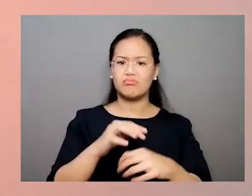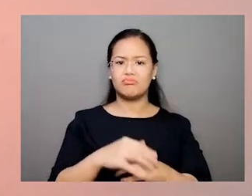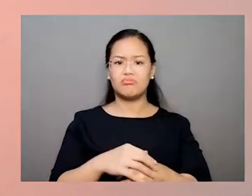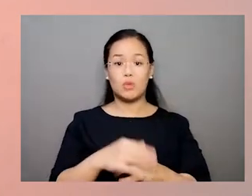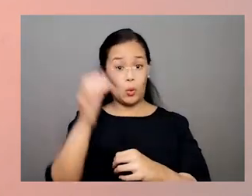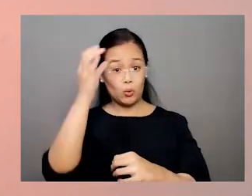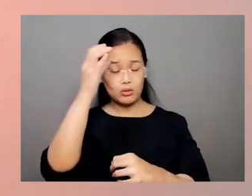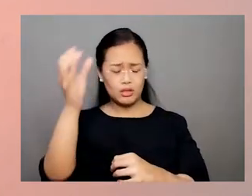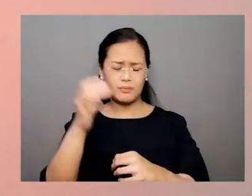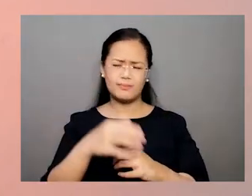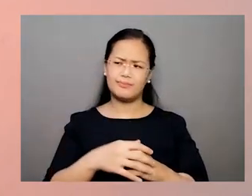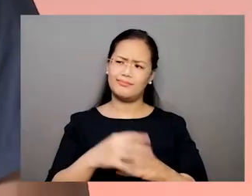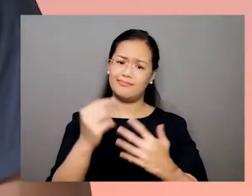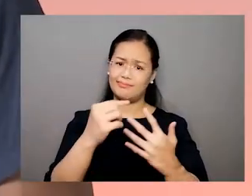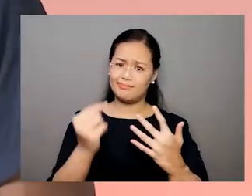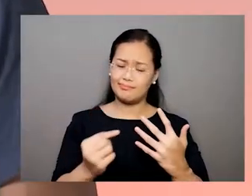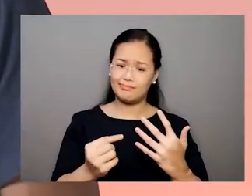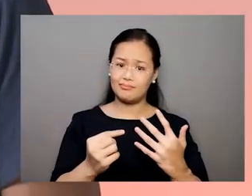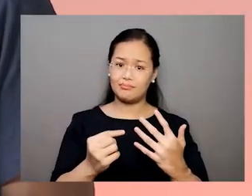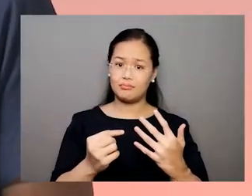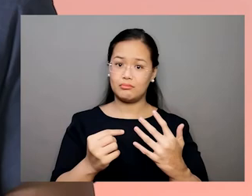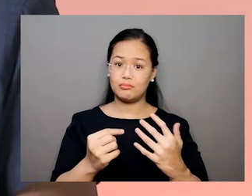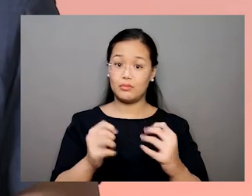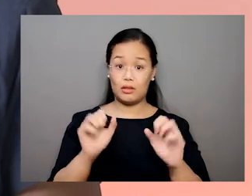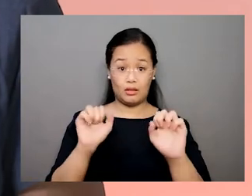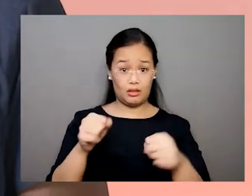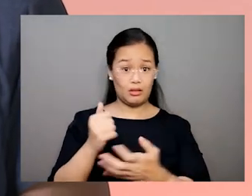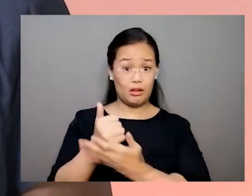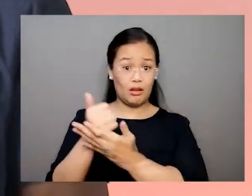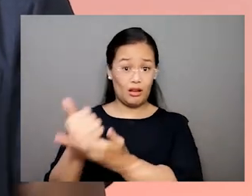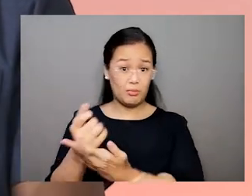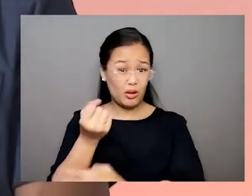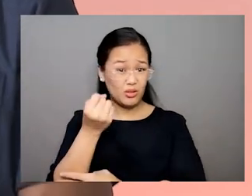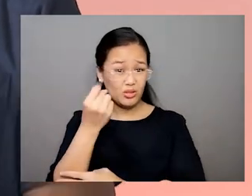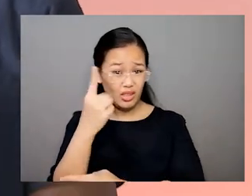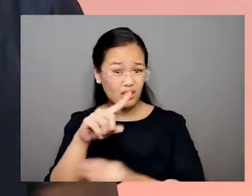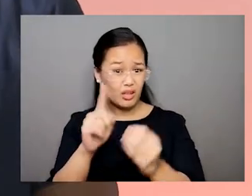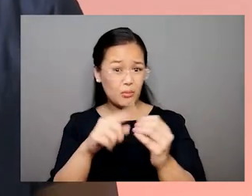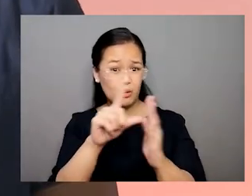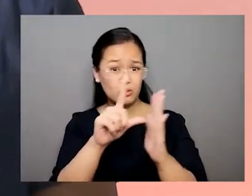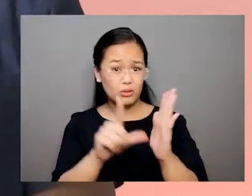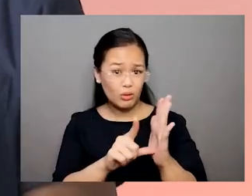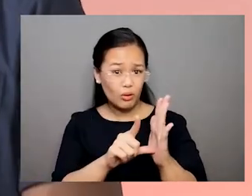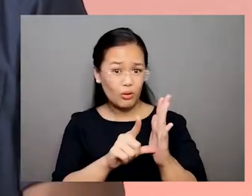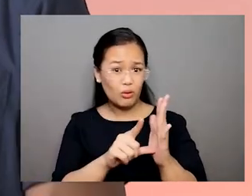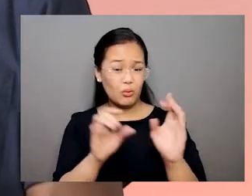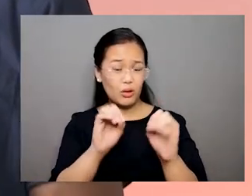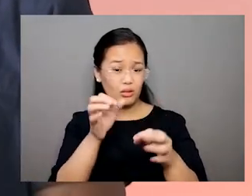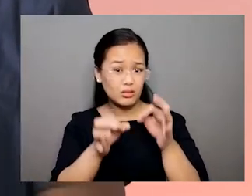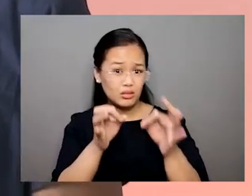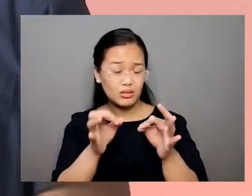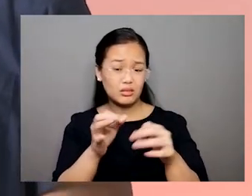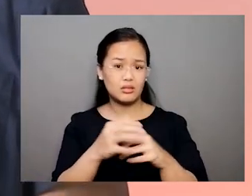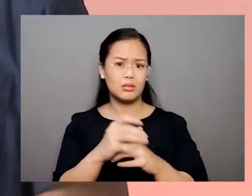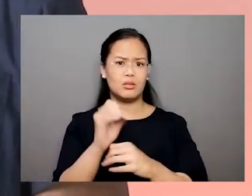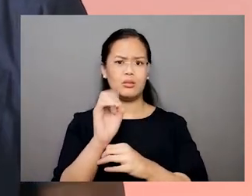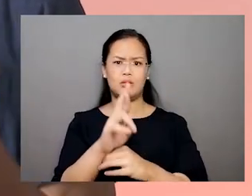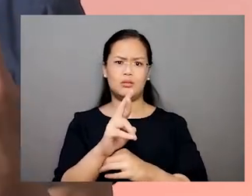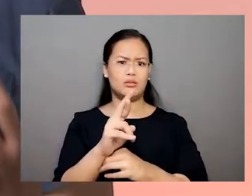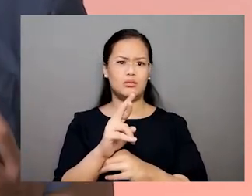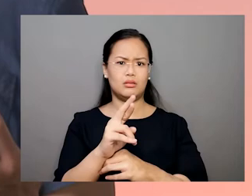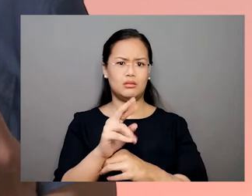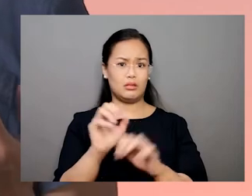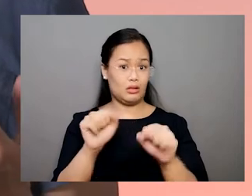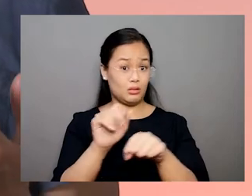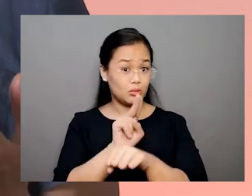In that context, will helping communities understand the unjust law and the unfair legal system be